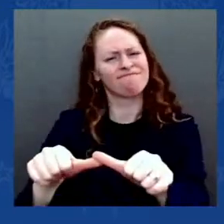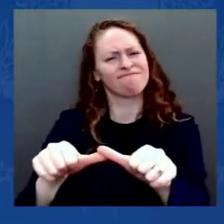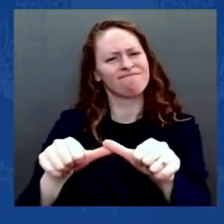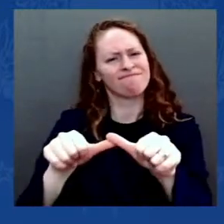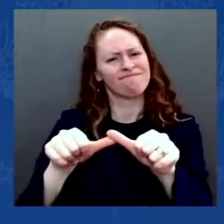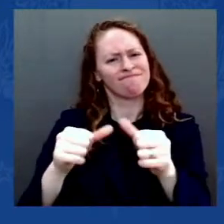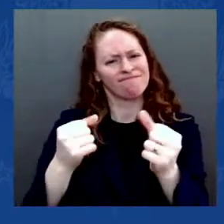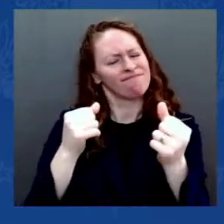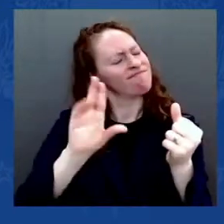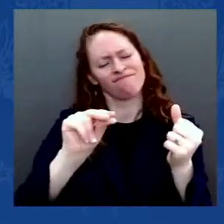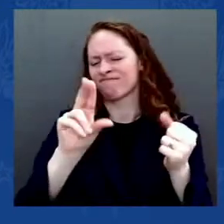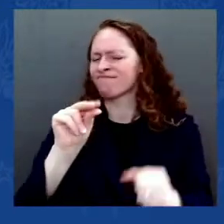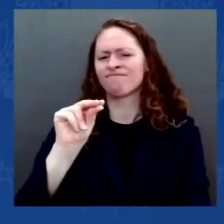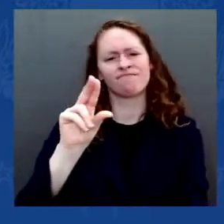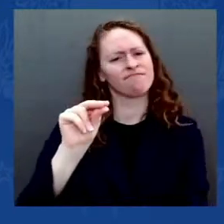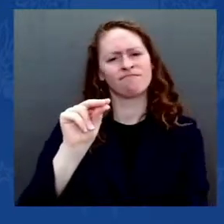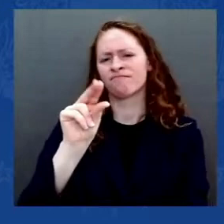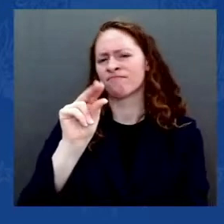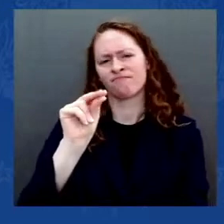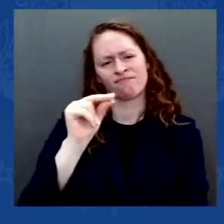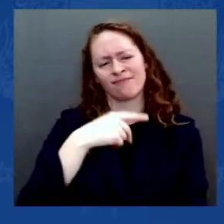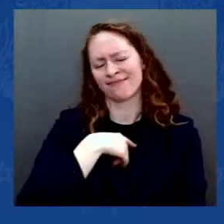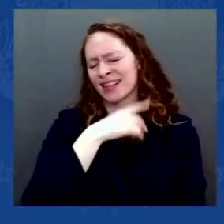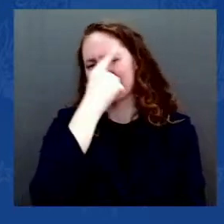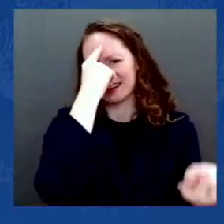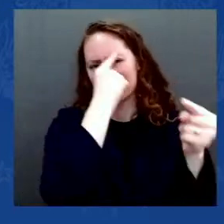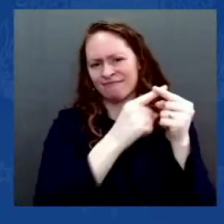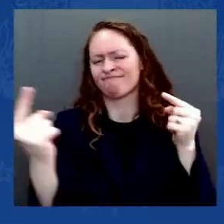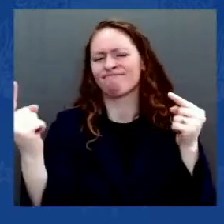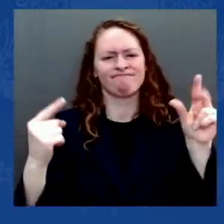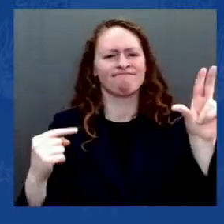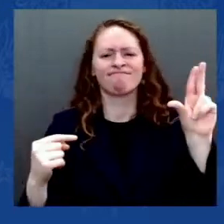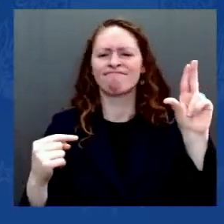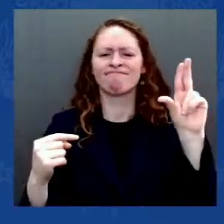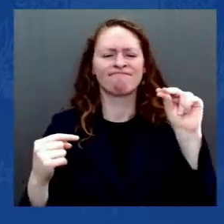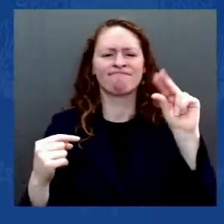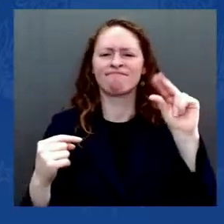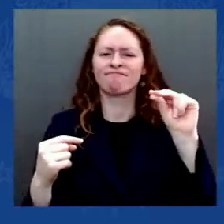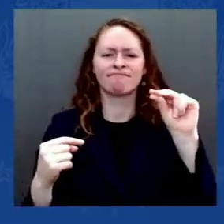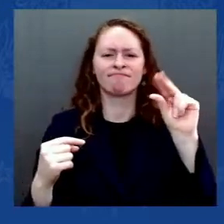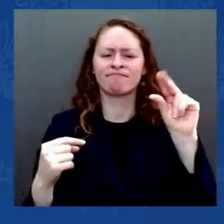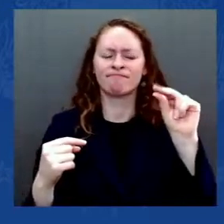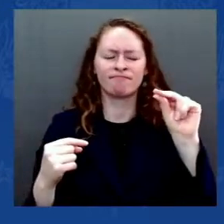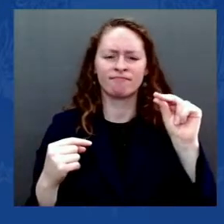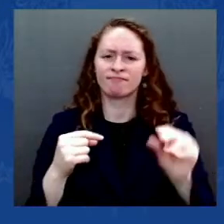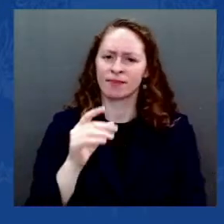are. That is not who we have ever been. And that is not who we should ever, ever be.